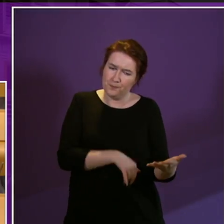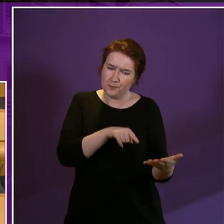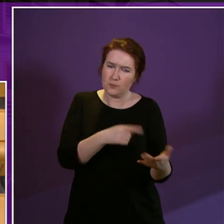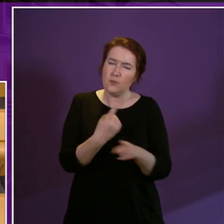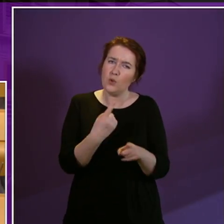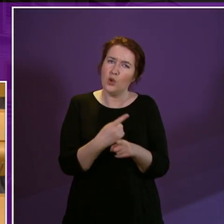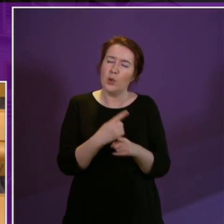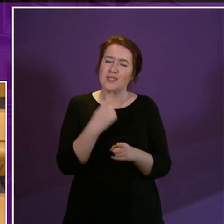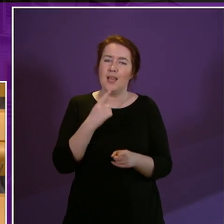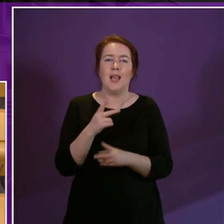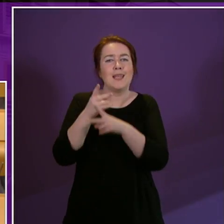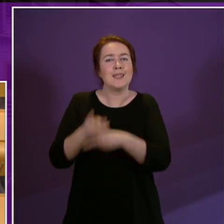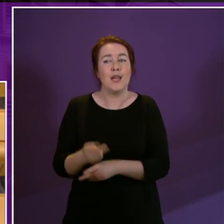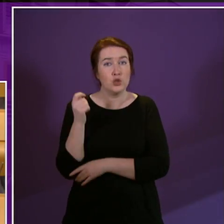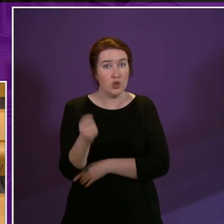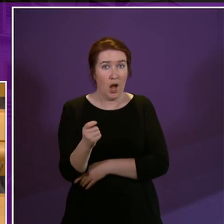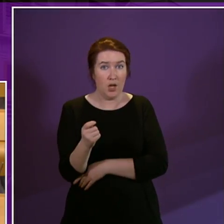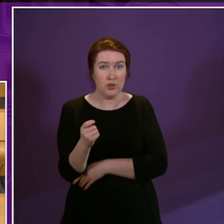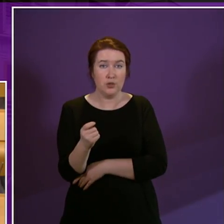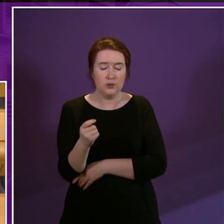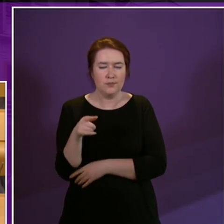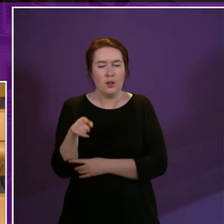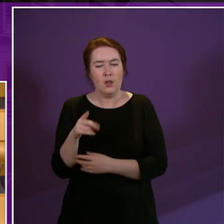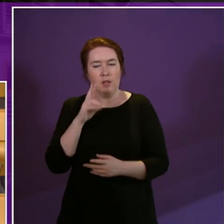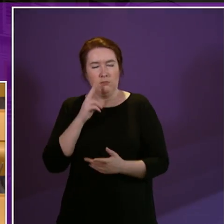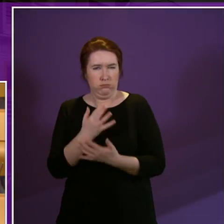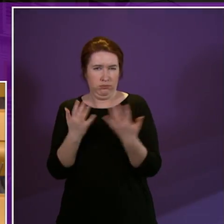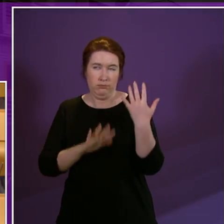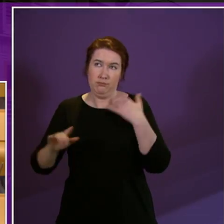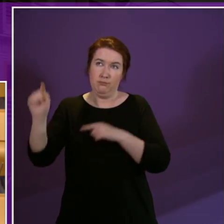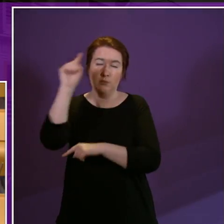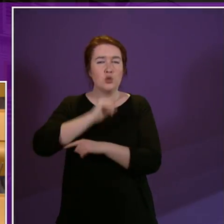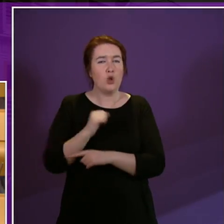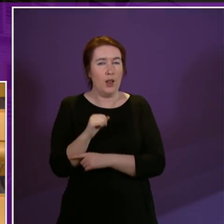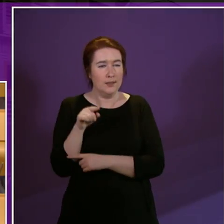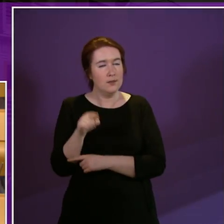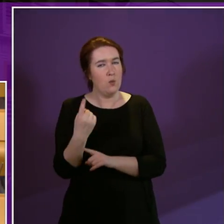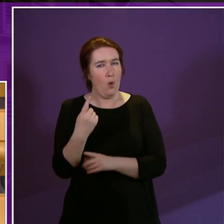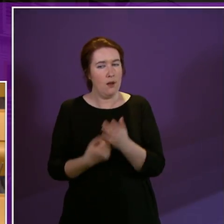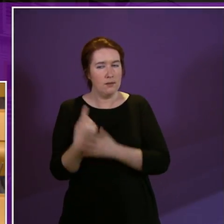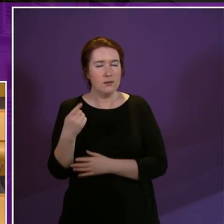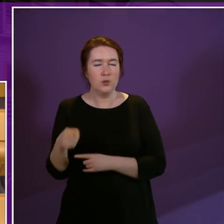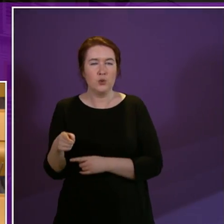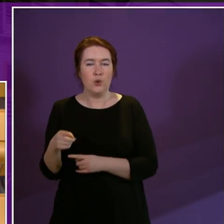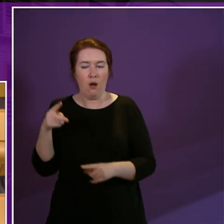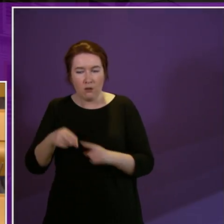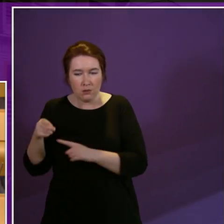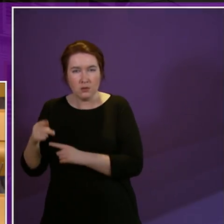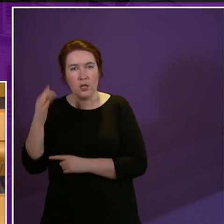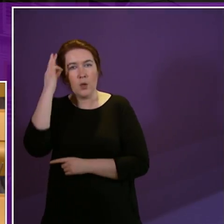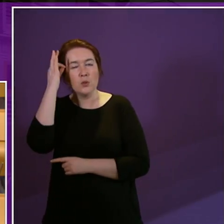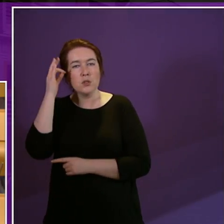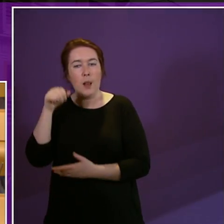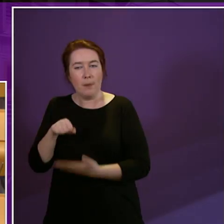care charges and that has been in many parts of Scotland one of the answers to the cuts in local authority budgets.